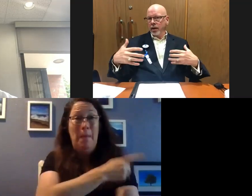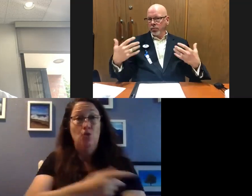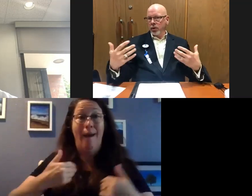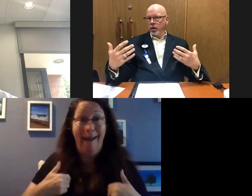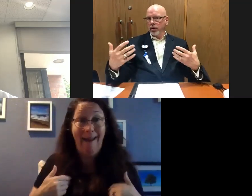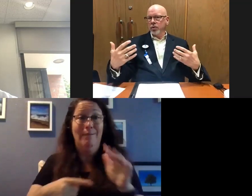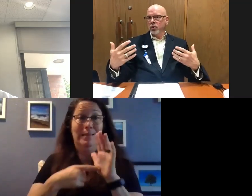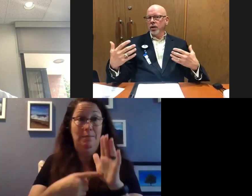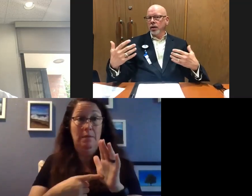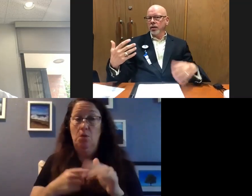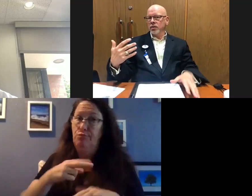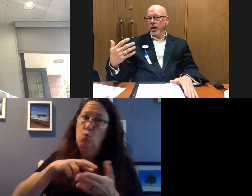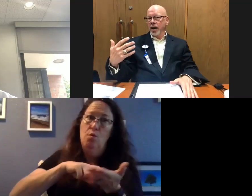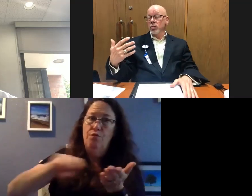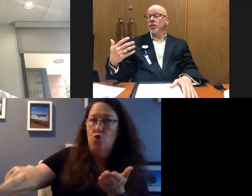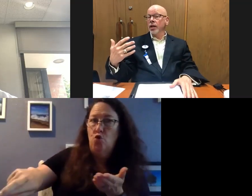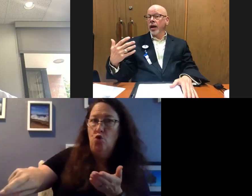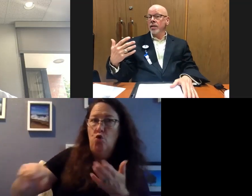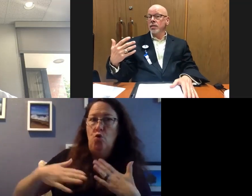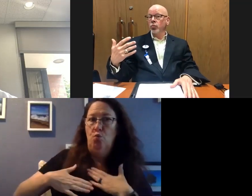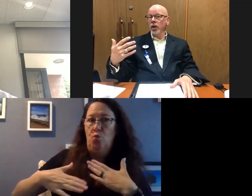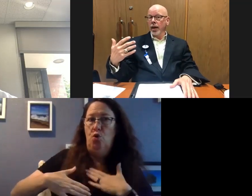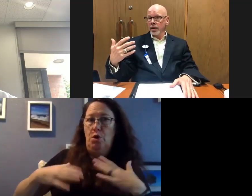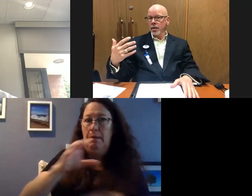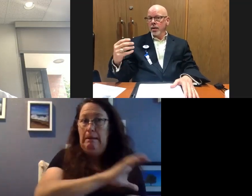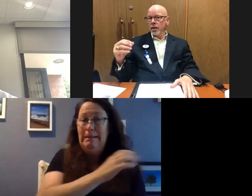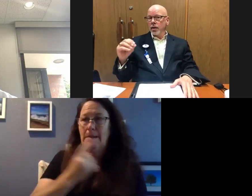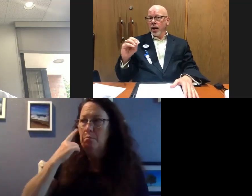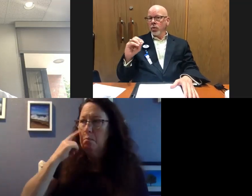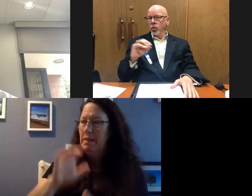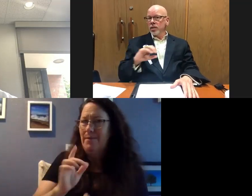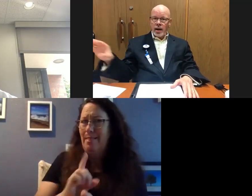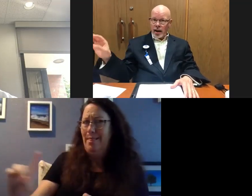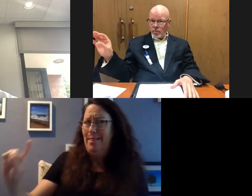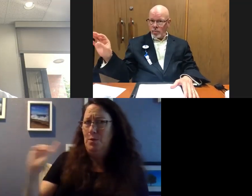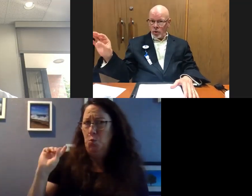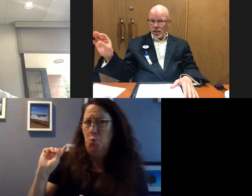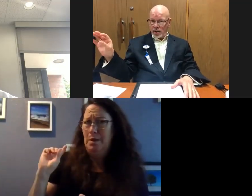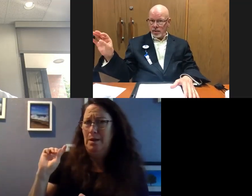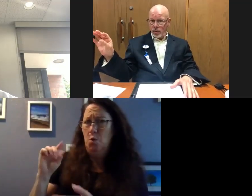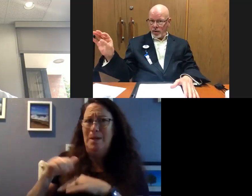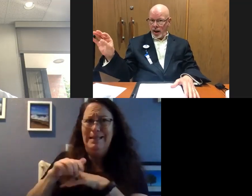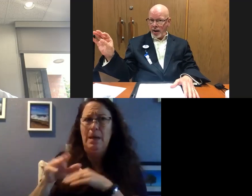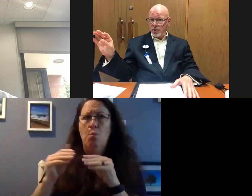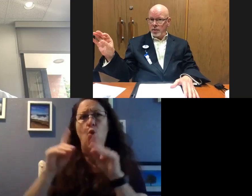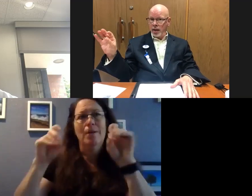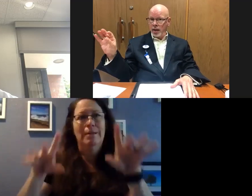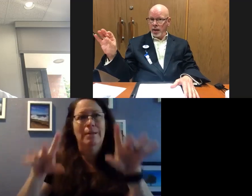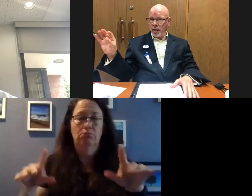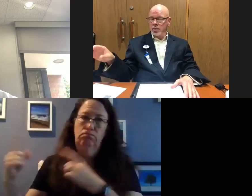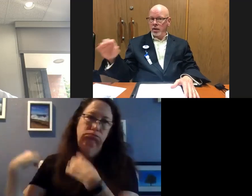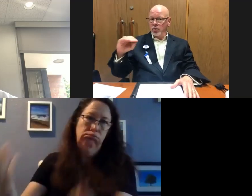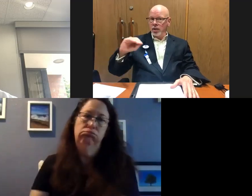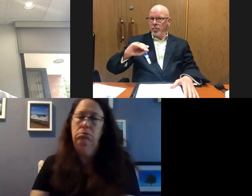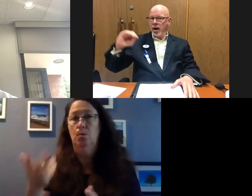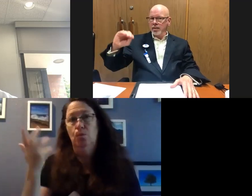that are referred to our respiratory clinics. And I would say last weekend, we send out more tests than we ever have since the beginning of